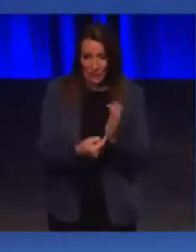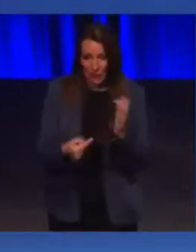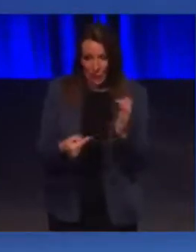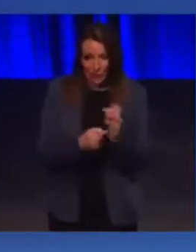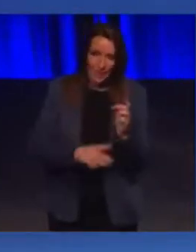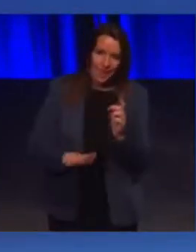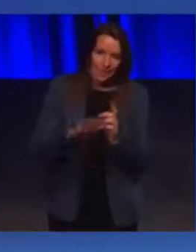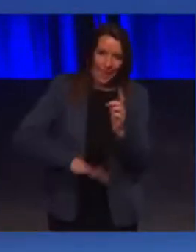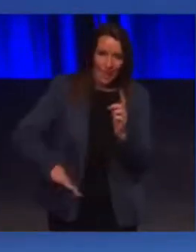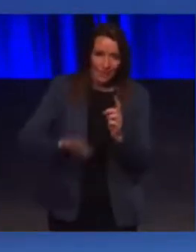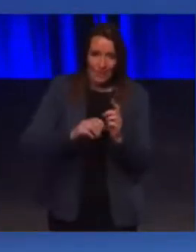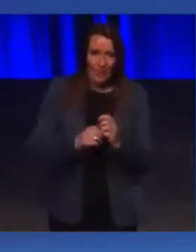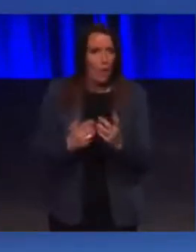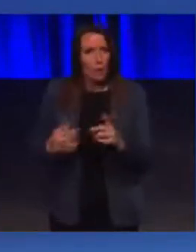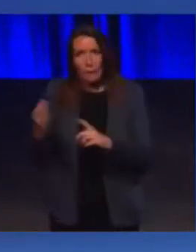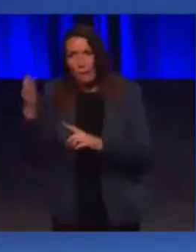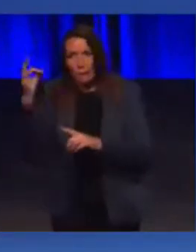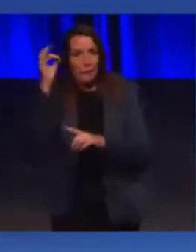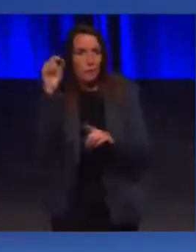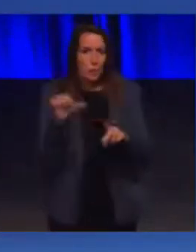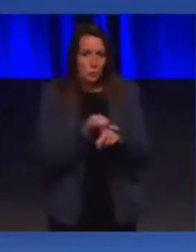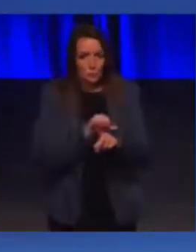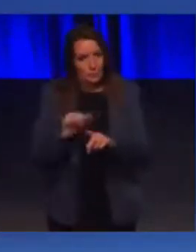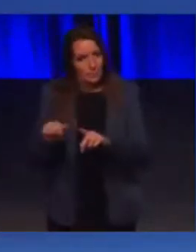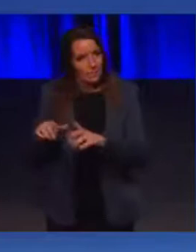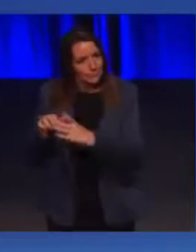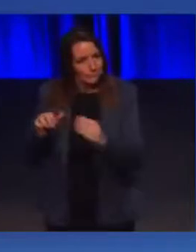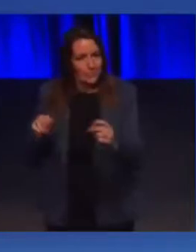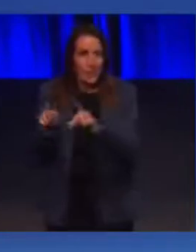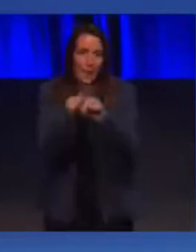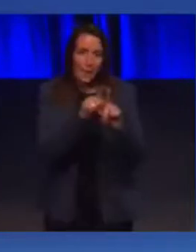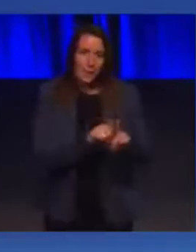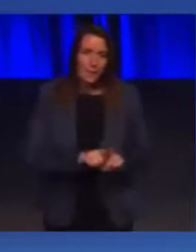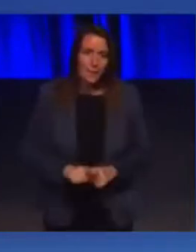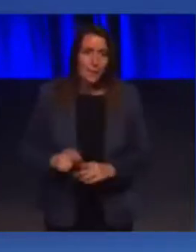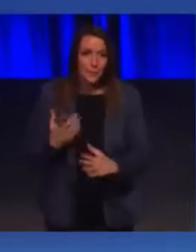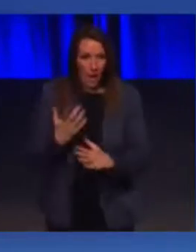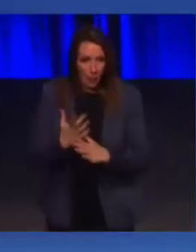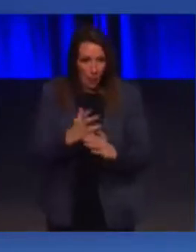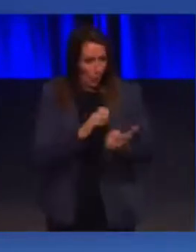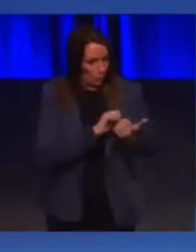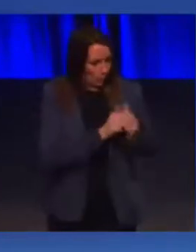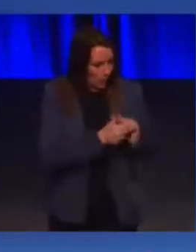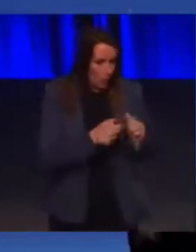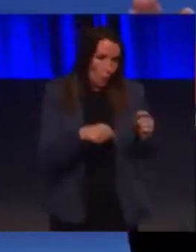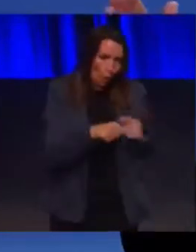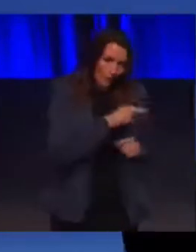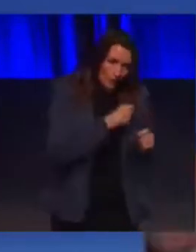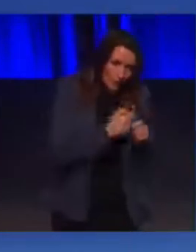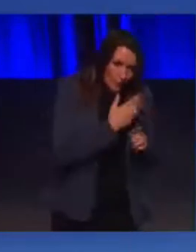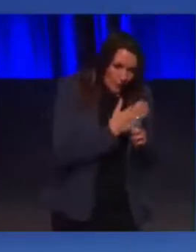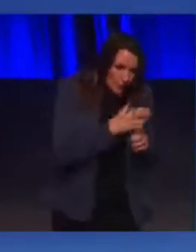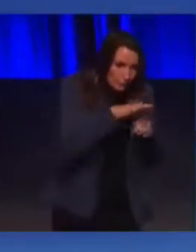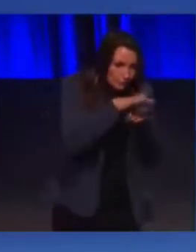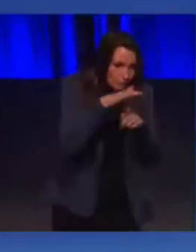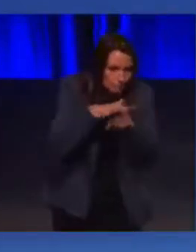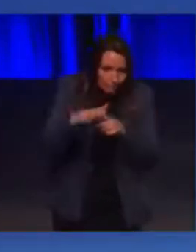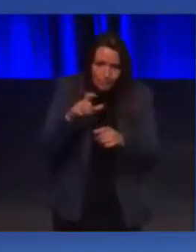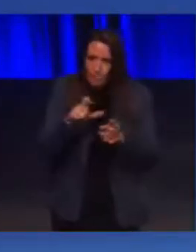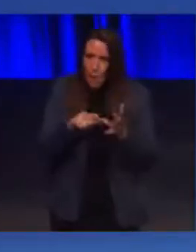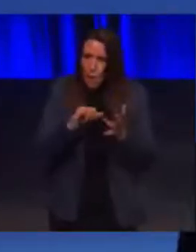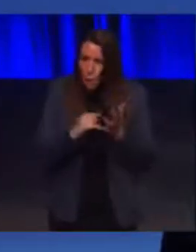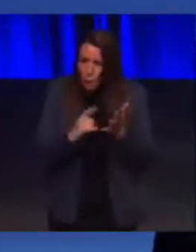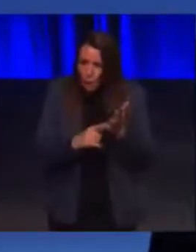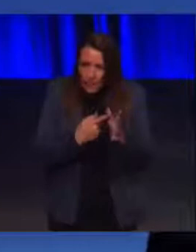authorities that could do so much better. And I will work with colleagues in Cosla, including Elena Whitlam